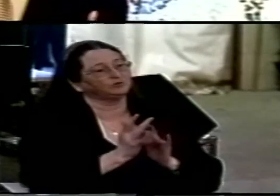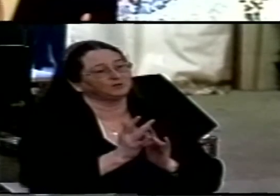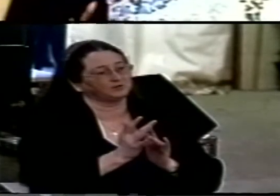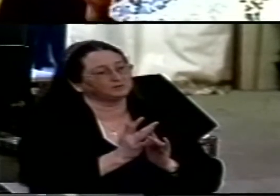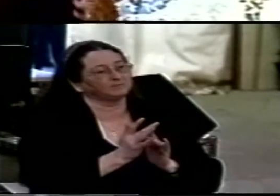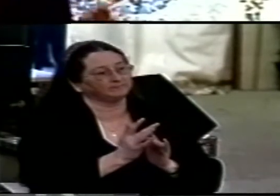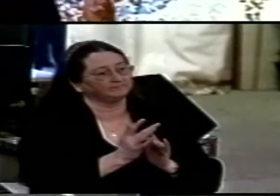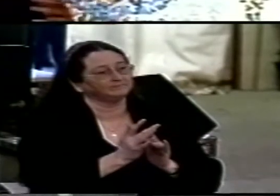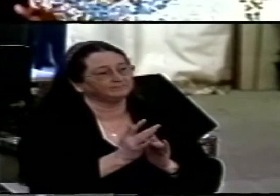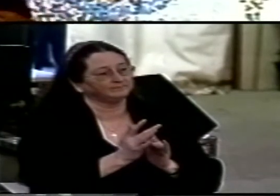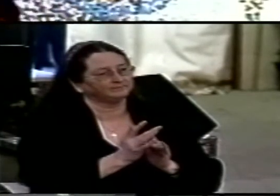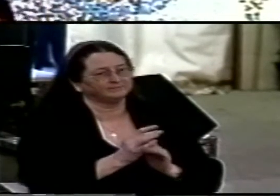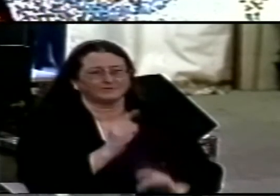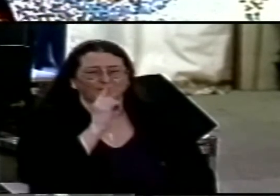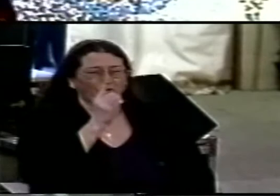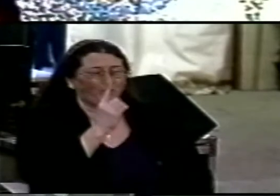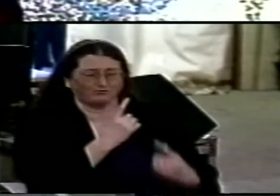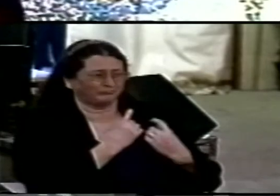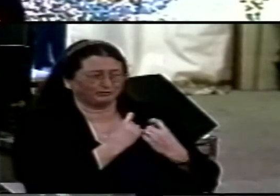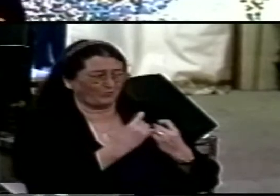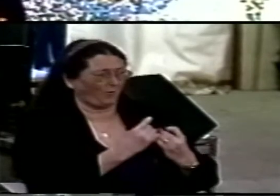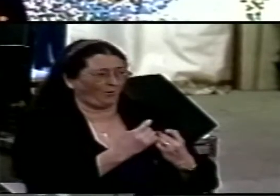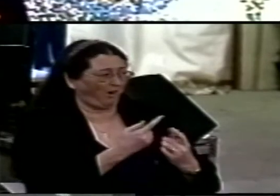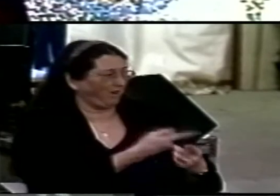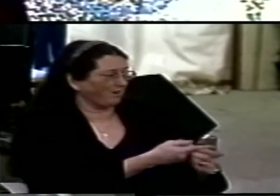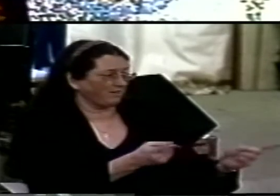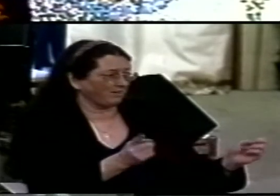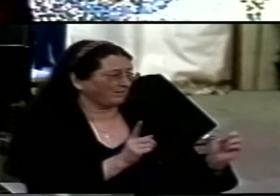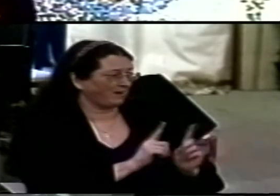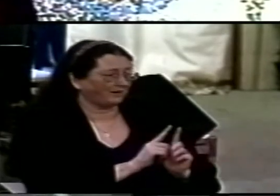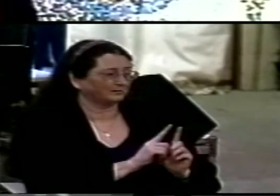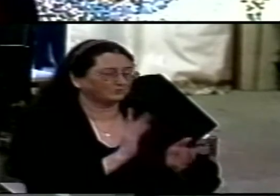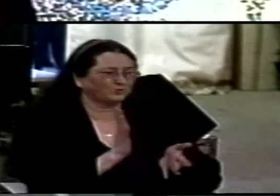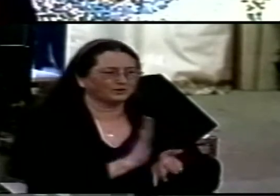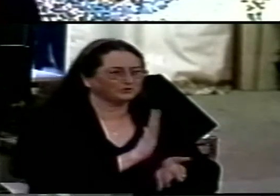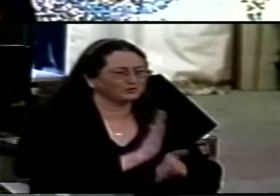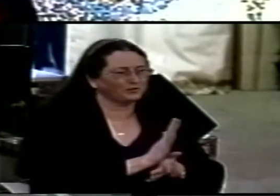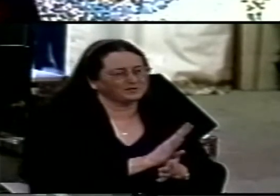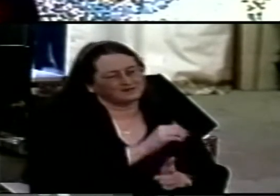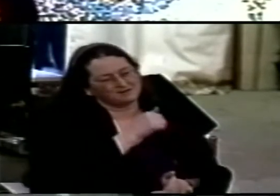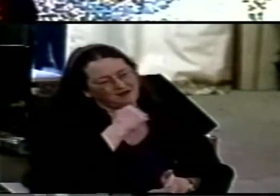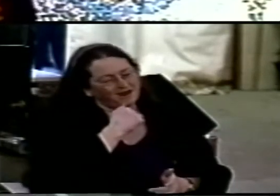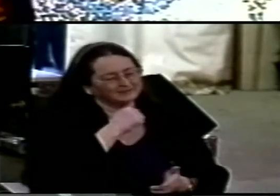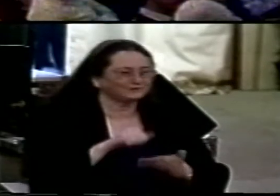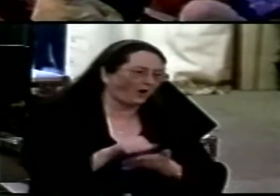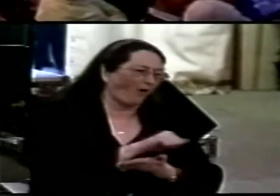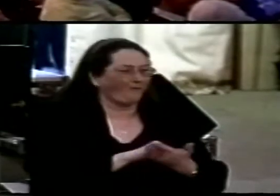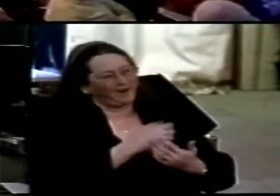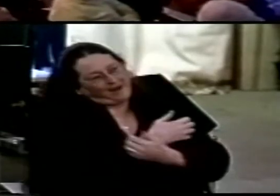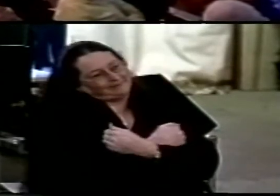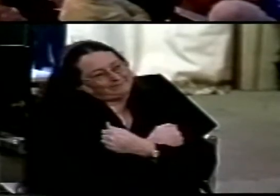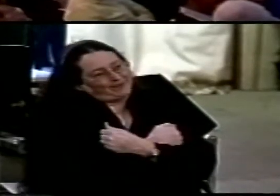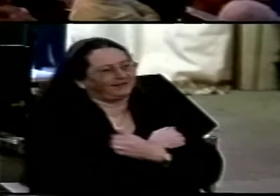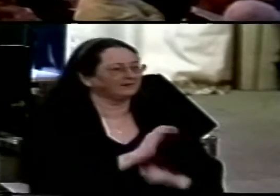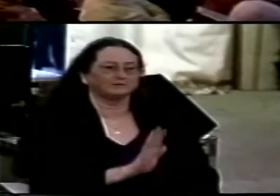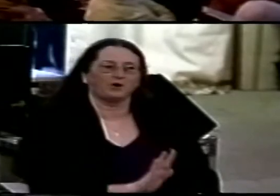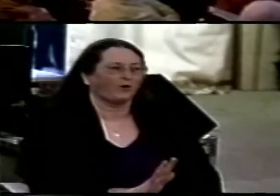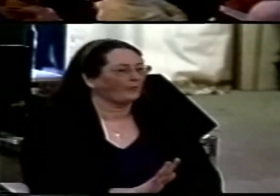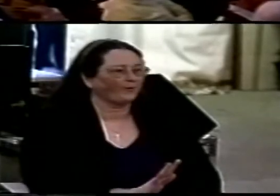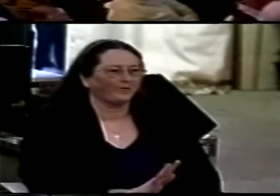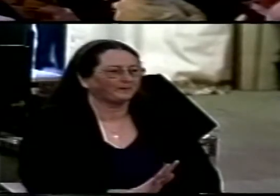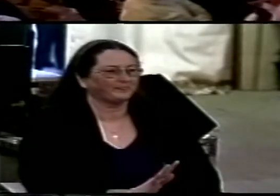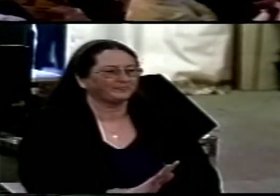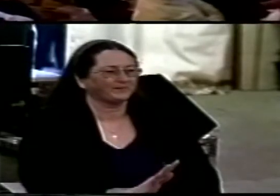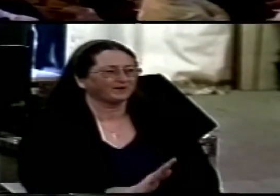God hasn't called us to enjoy a nice holy huddle to strain